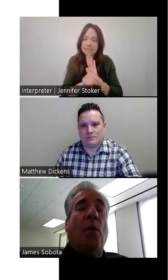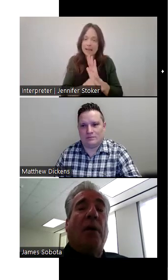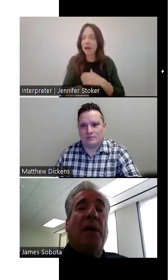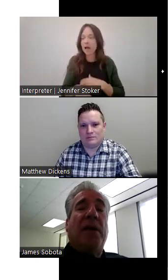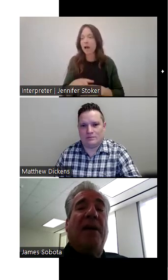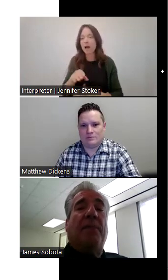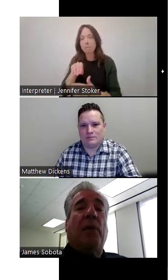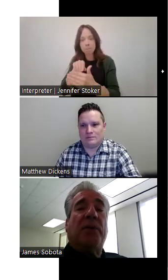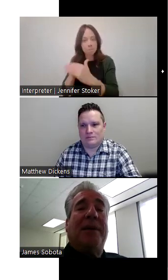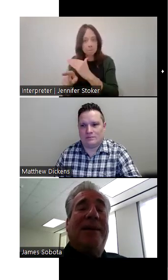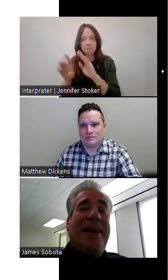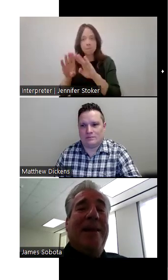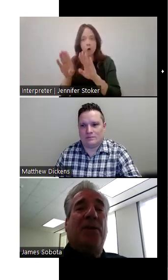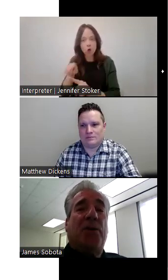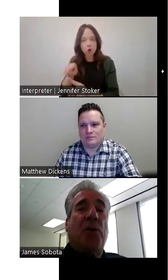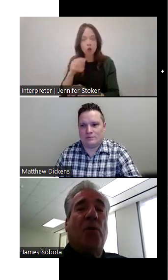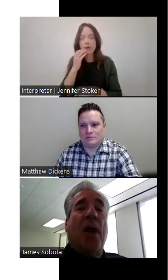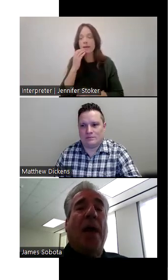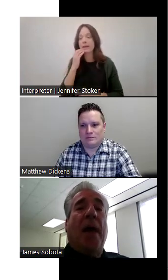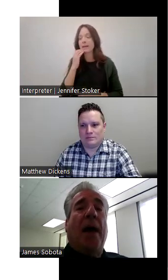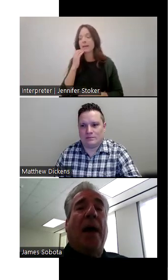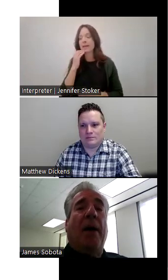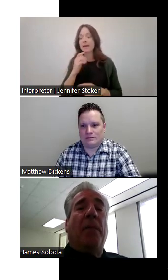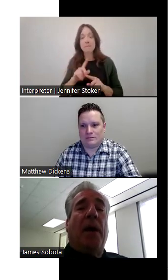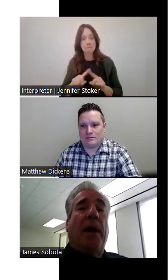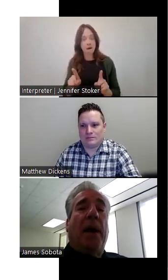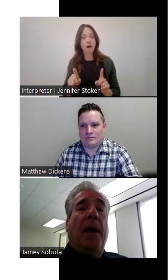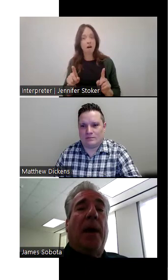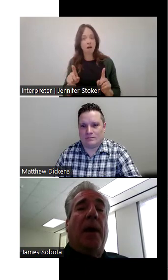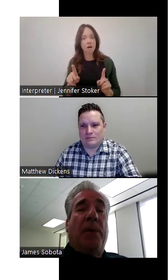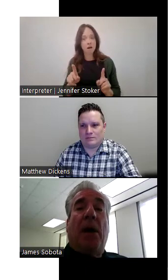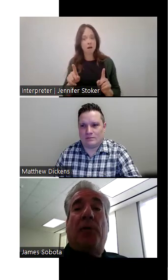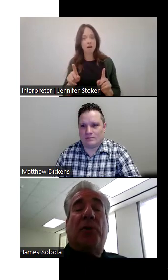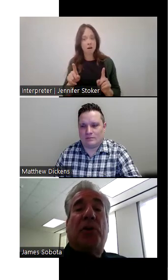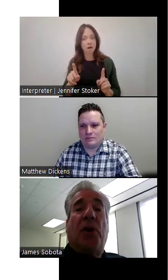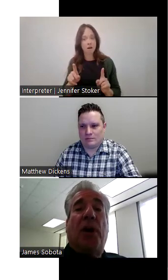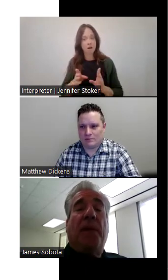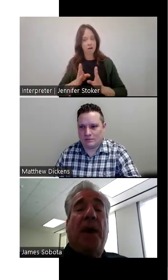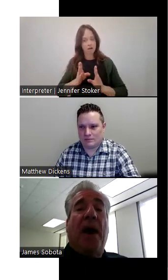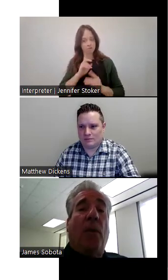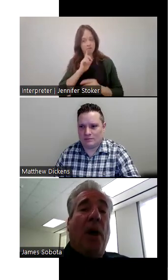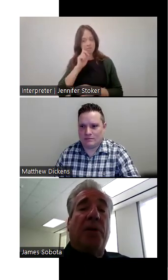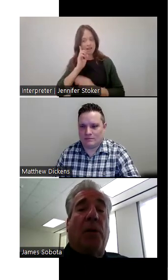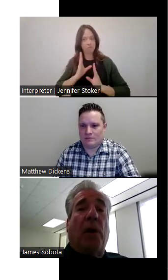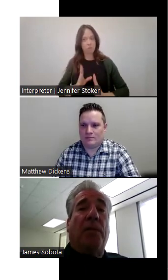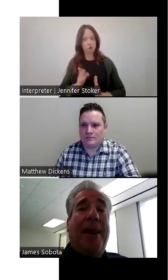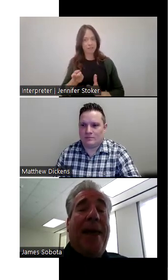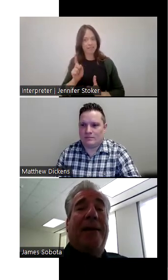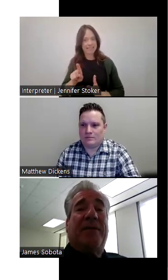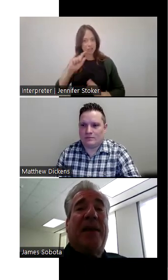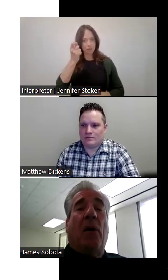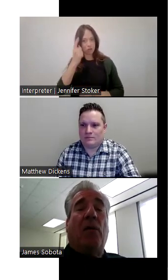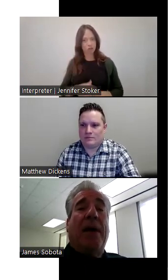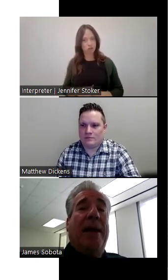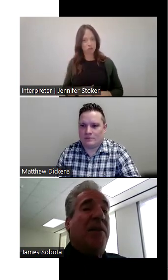where the deaf person needs to, uh, be understood. Now, we also learned that